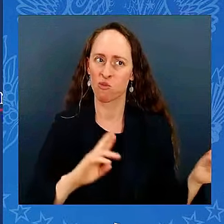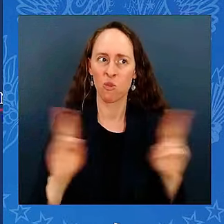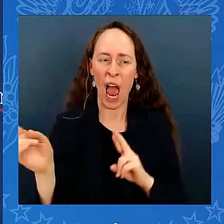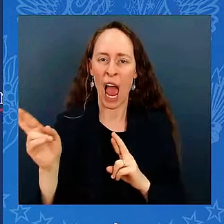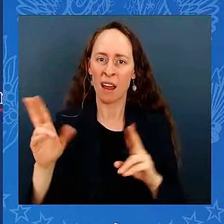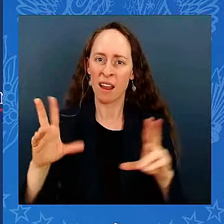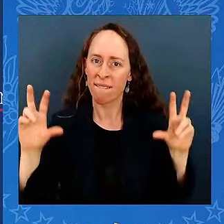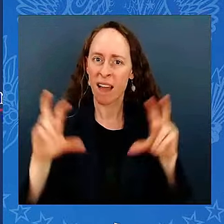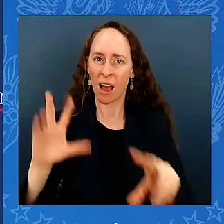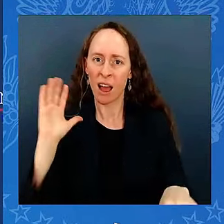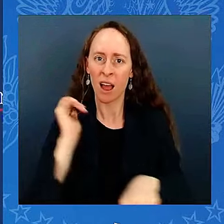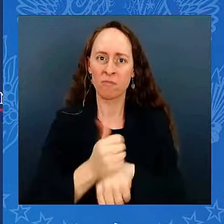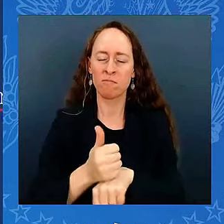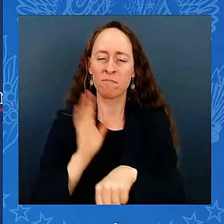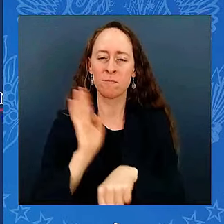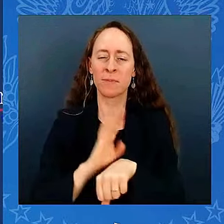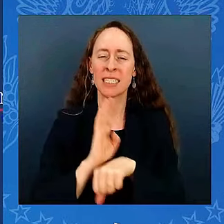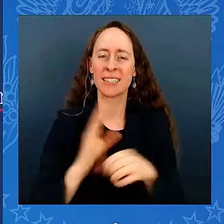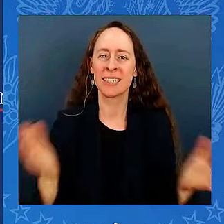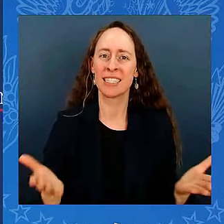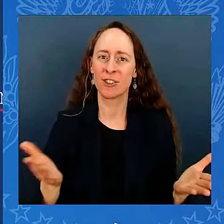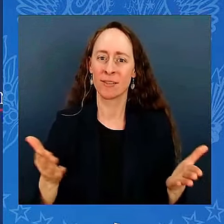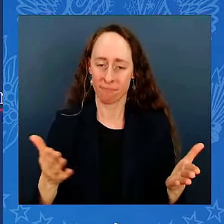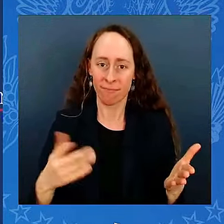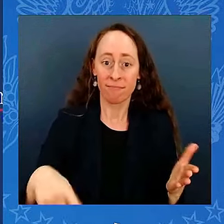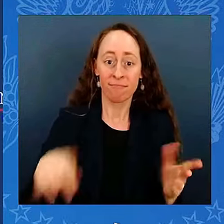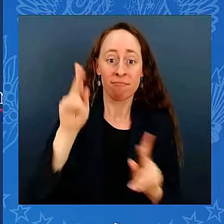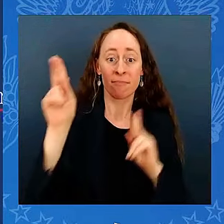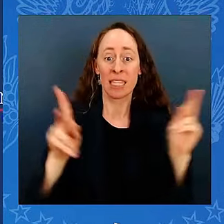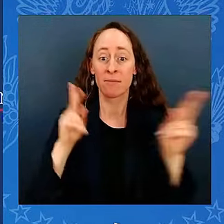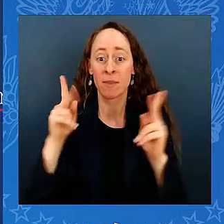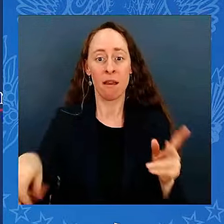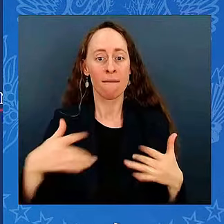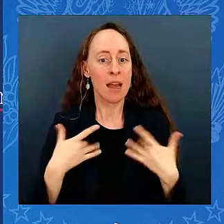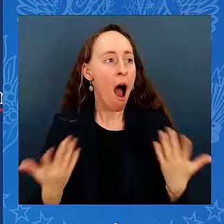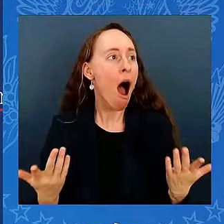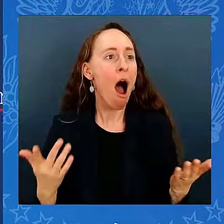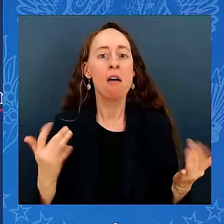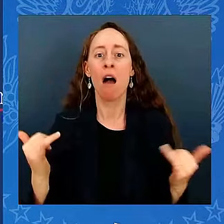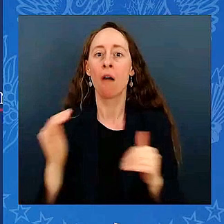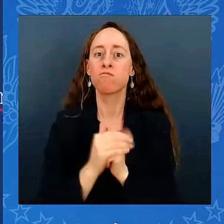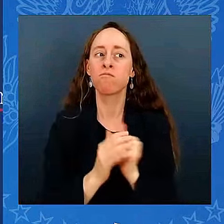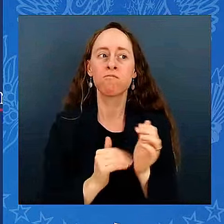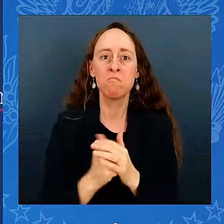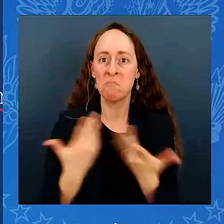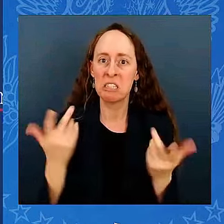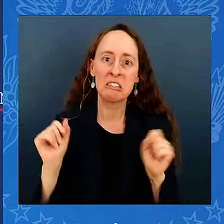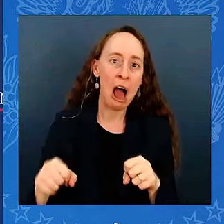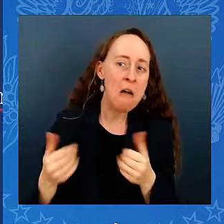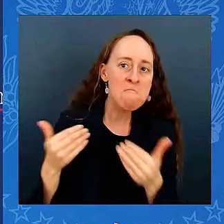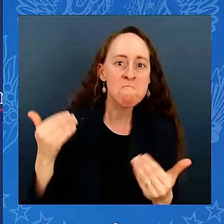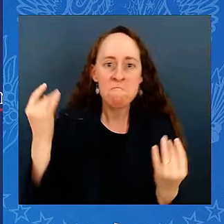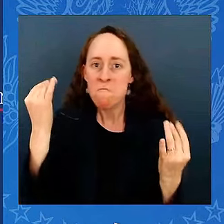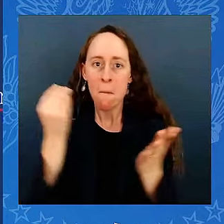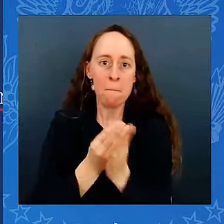individuals to feel greater confidence buying a home, a new car, starting a family, starting a new business.